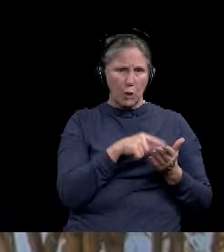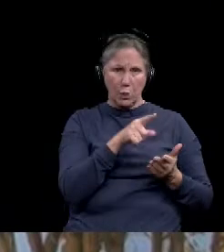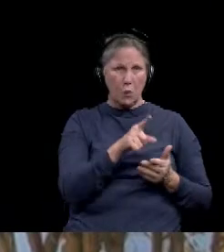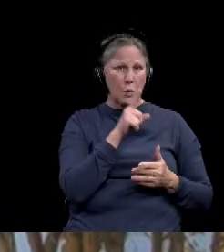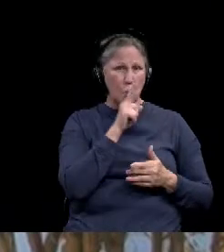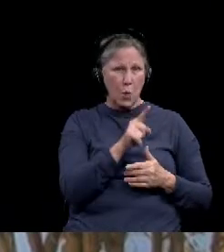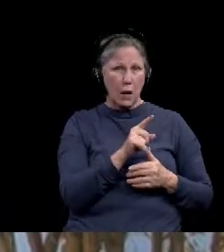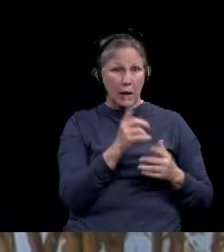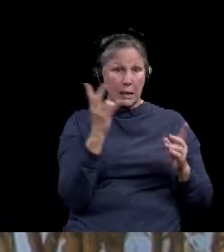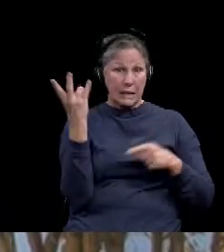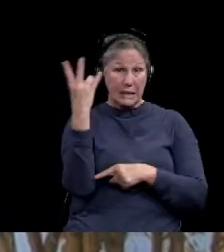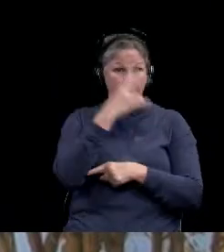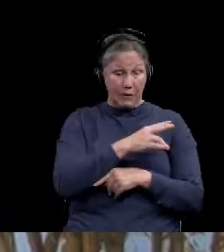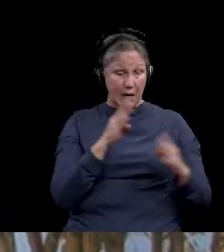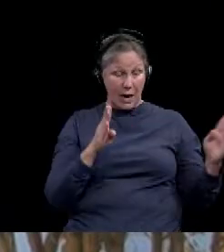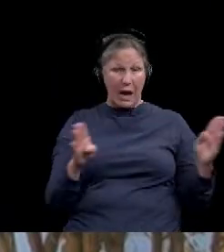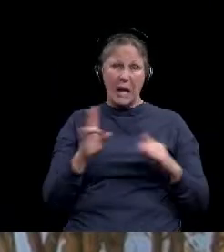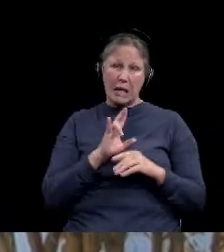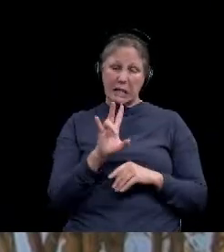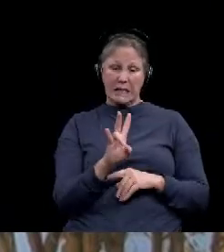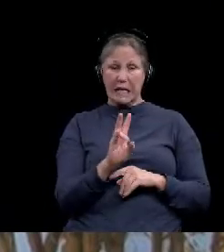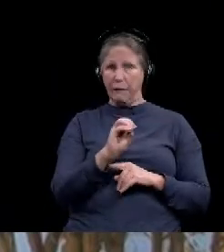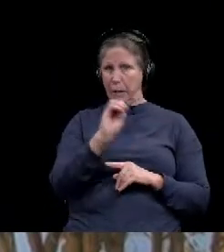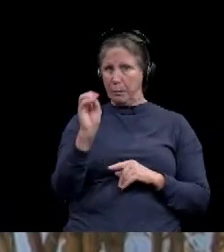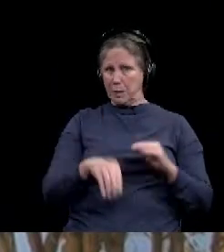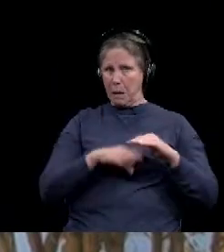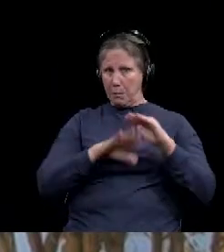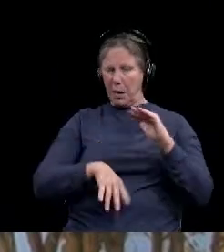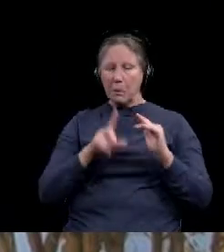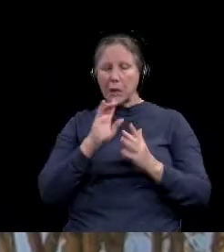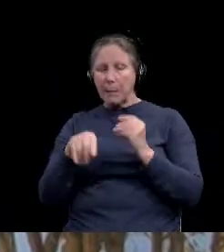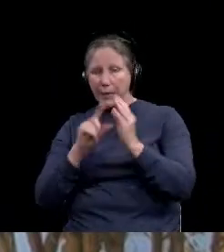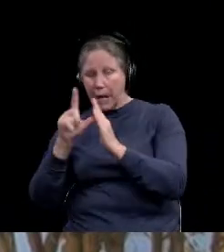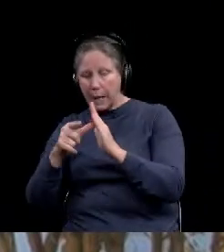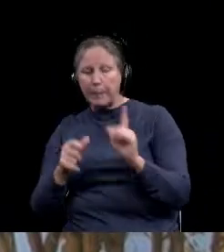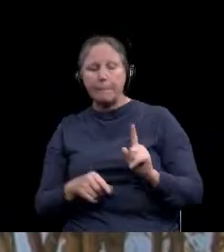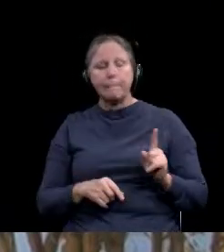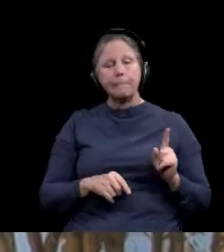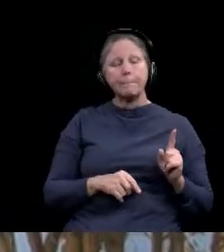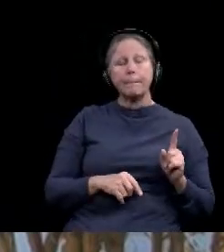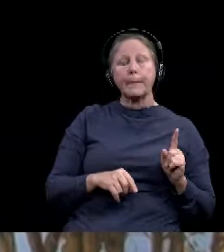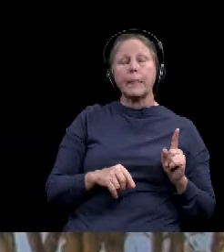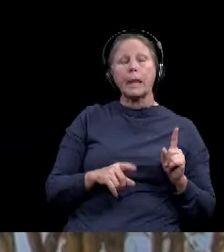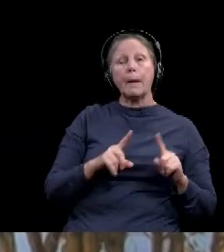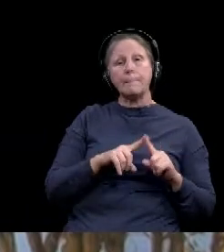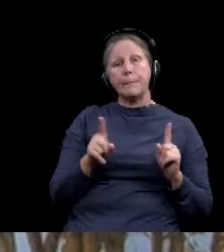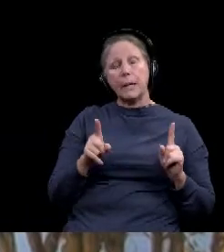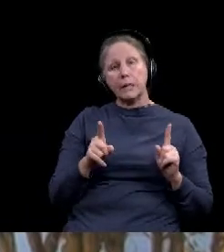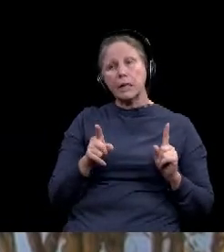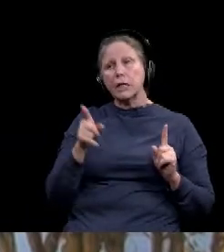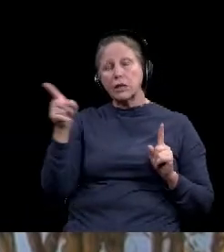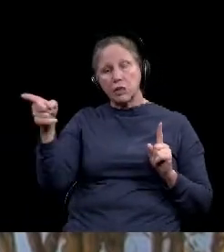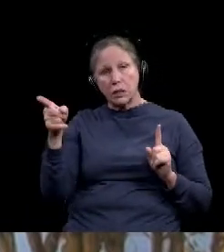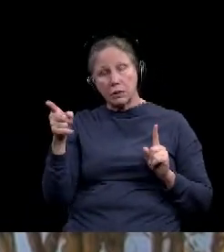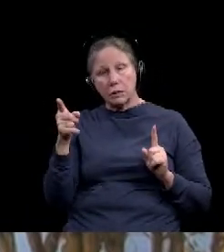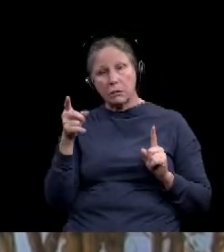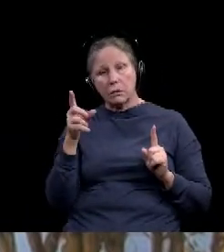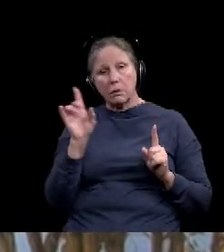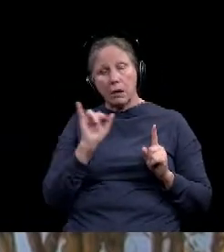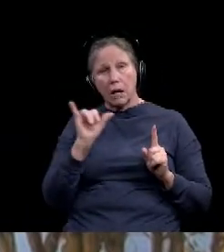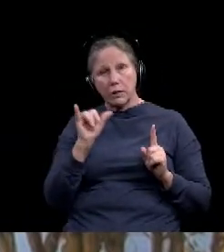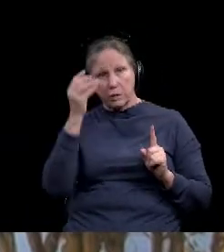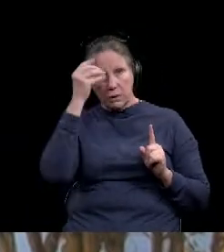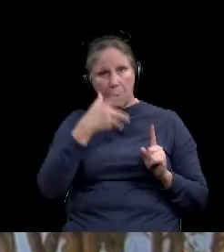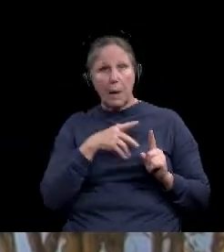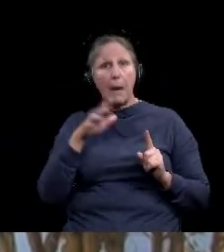actually on a seven-day rolling average about 7% now. We'll talk about that in a minute. But she also talked about what a